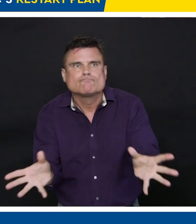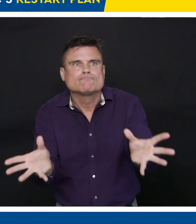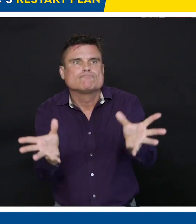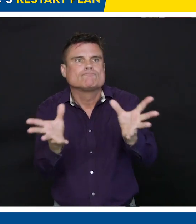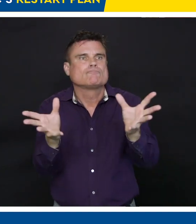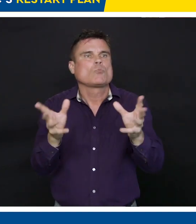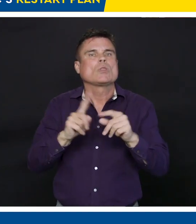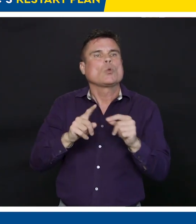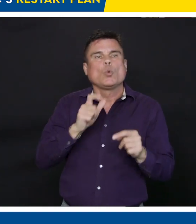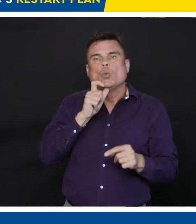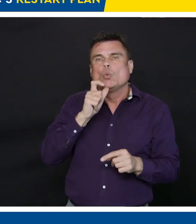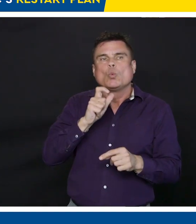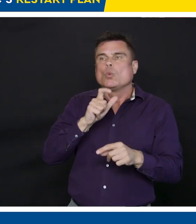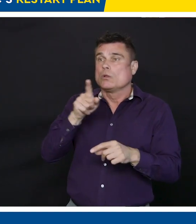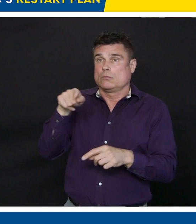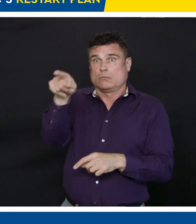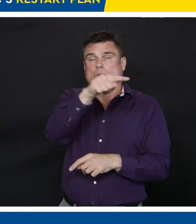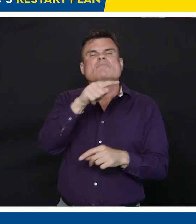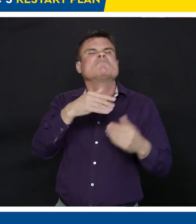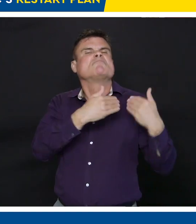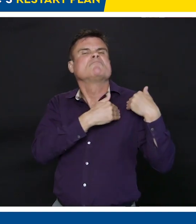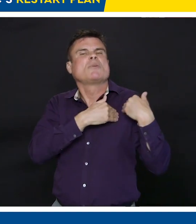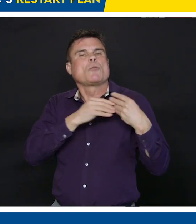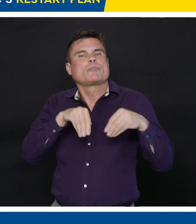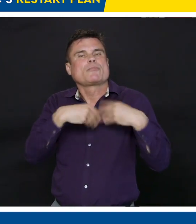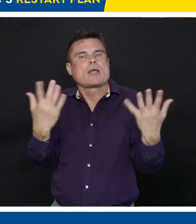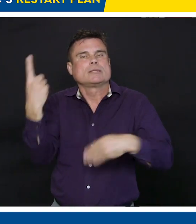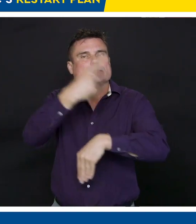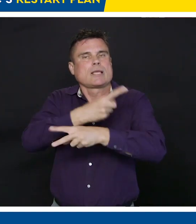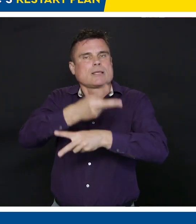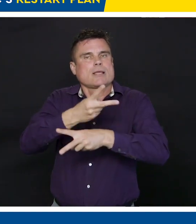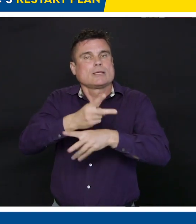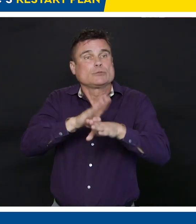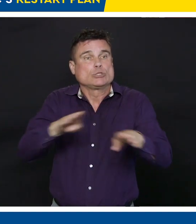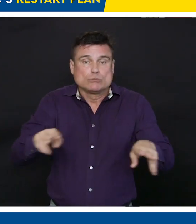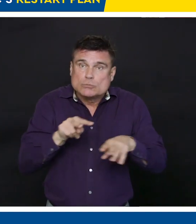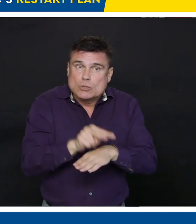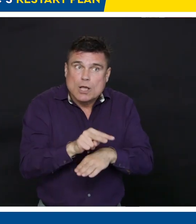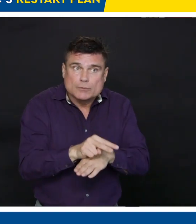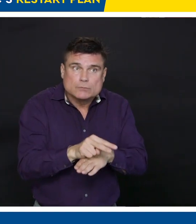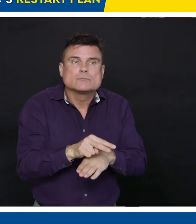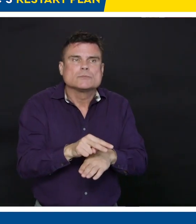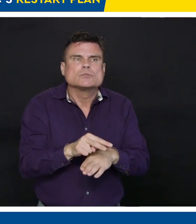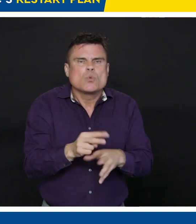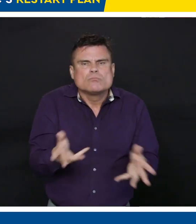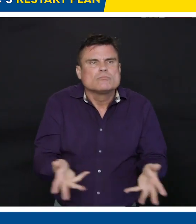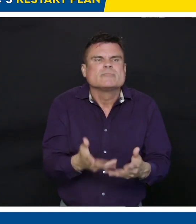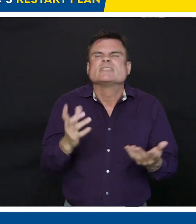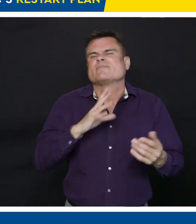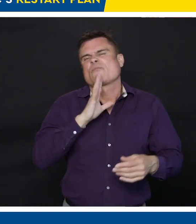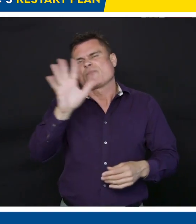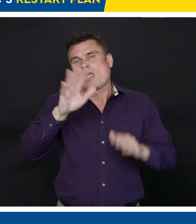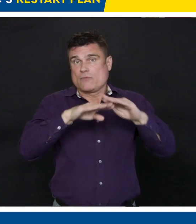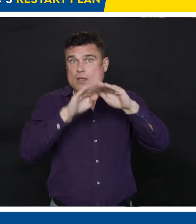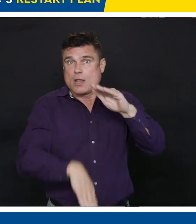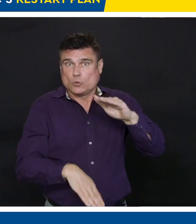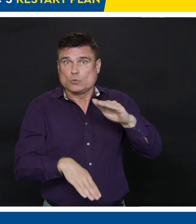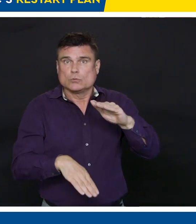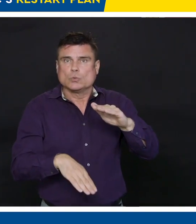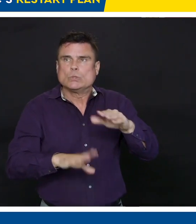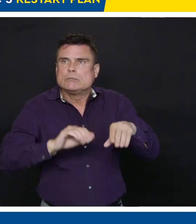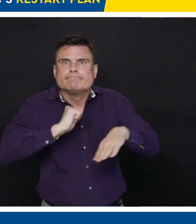continue to work with early childhood educators to ensure that they're practicing physical distancing. They're working with children who are not always as